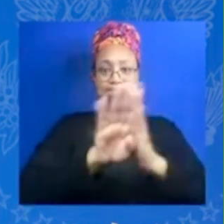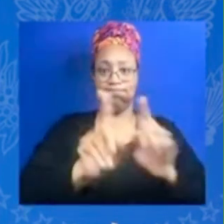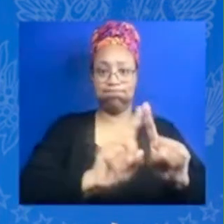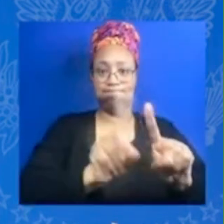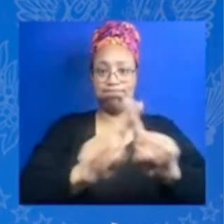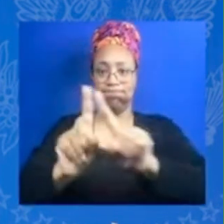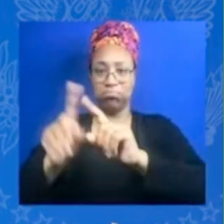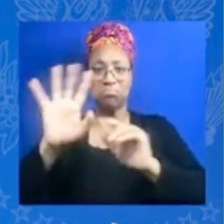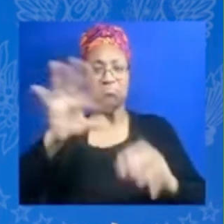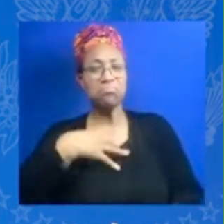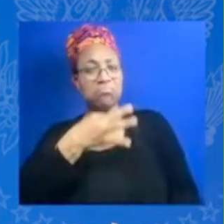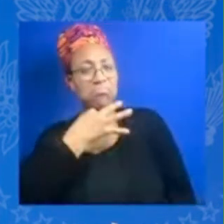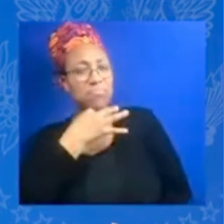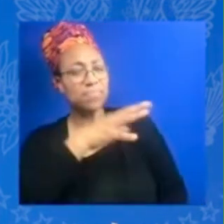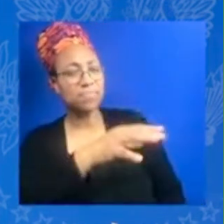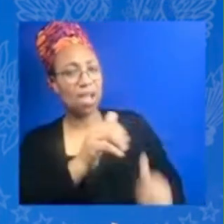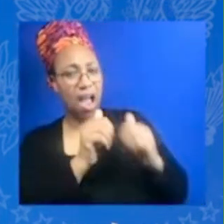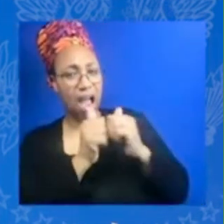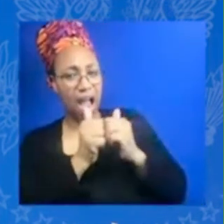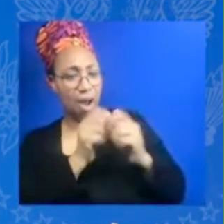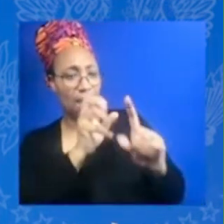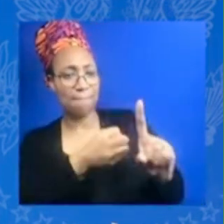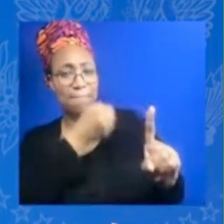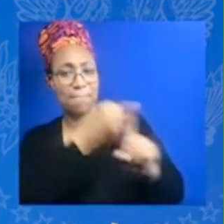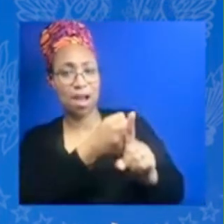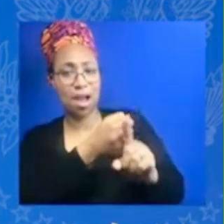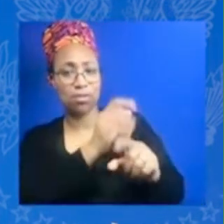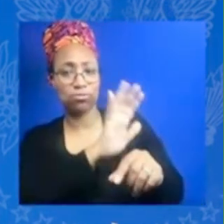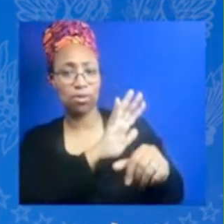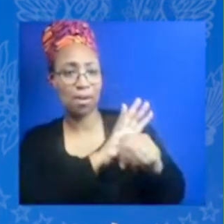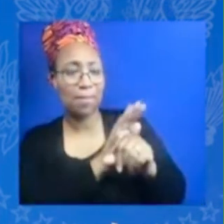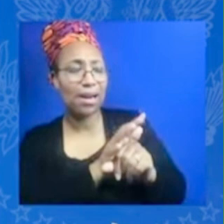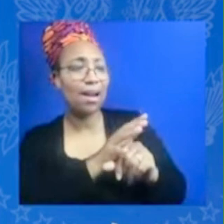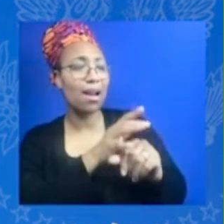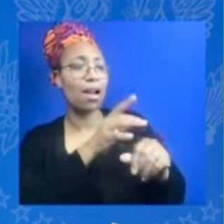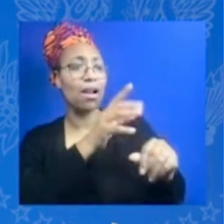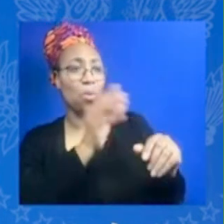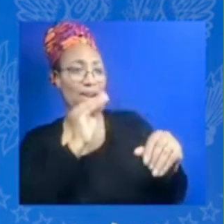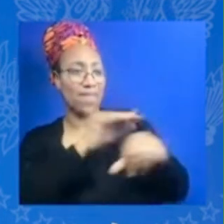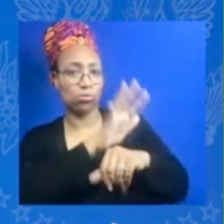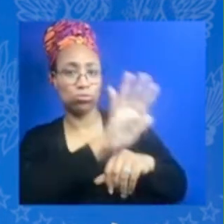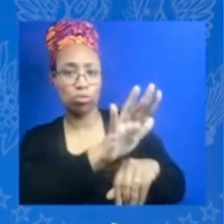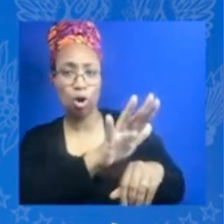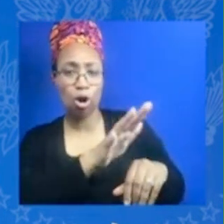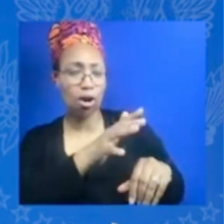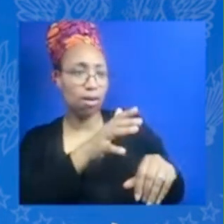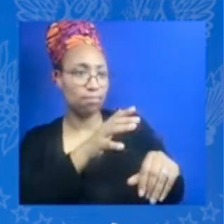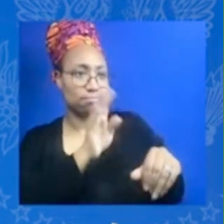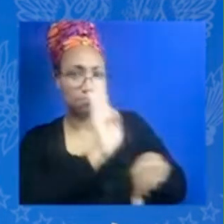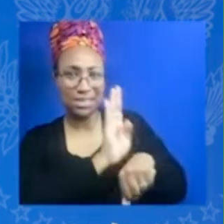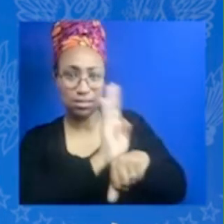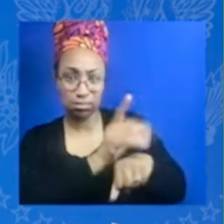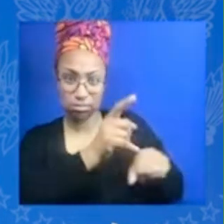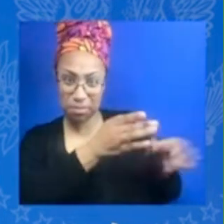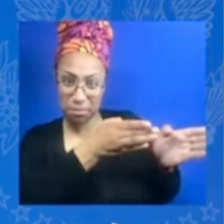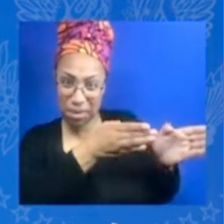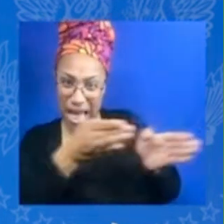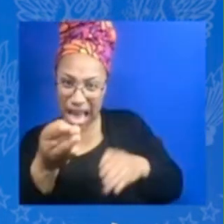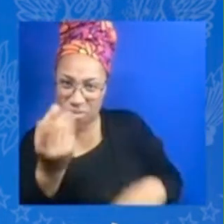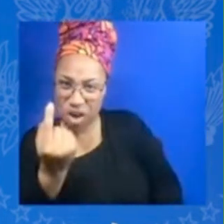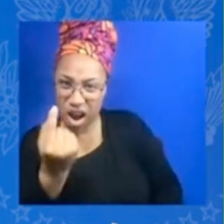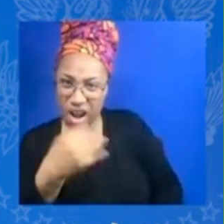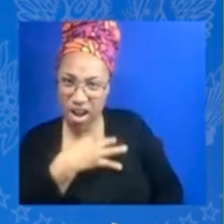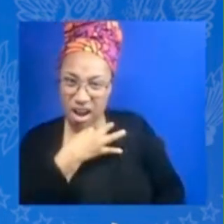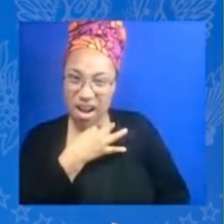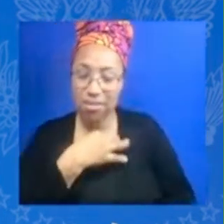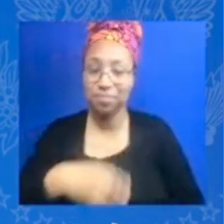investments impact your business and your planning into the future and and Natalie I think we should kick off with you because you know how should entrepreneurs be thinking